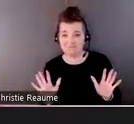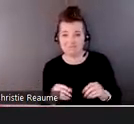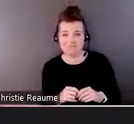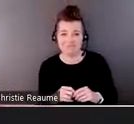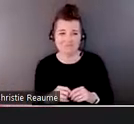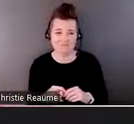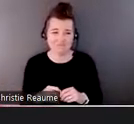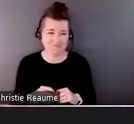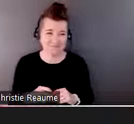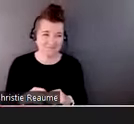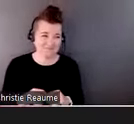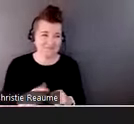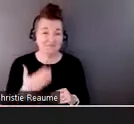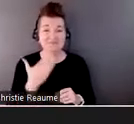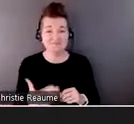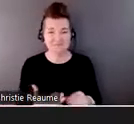Thank you, Benedict.